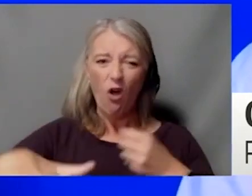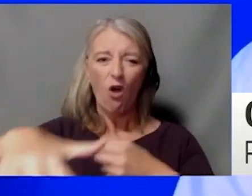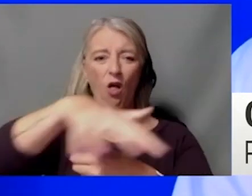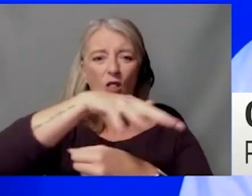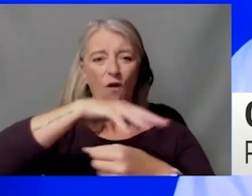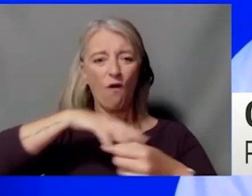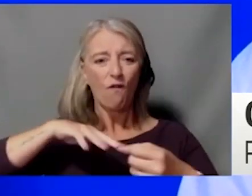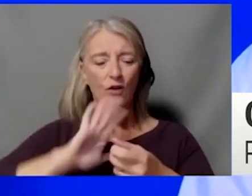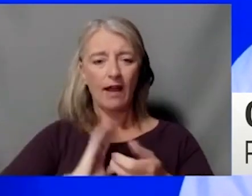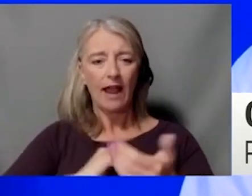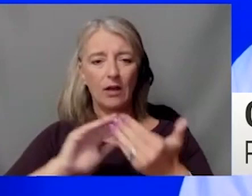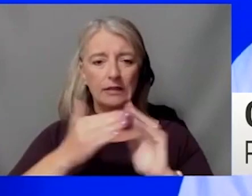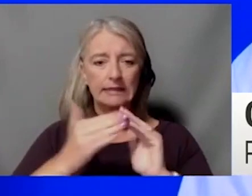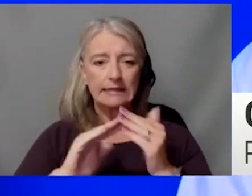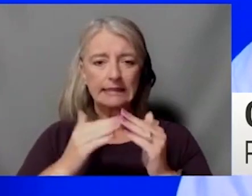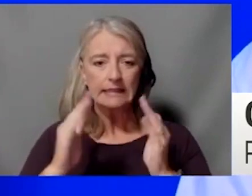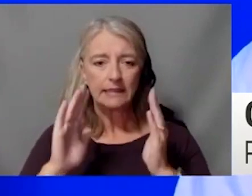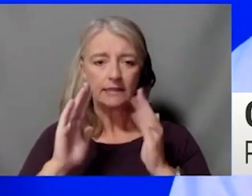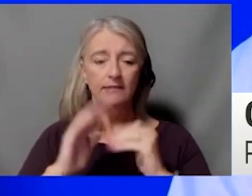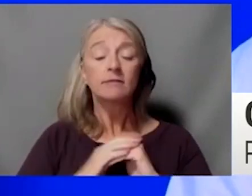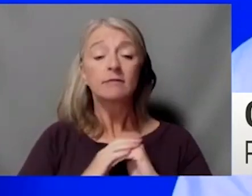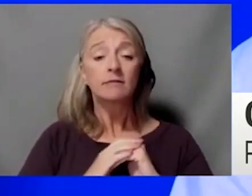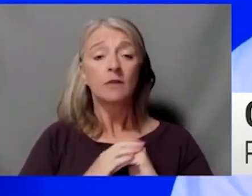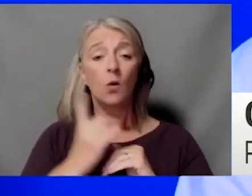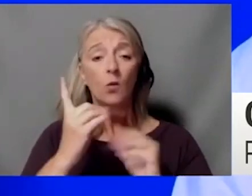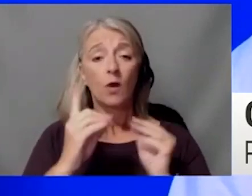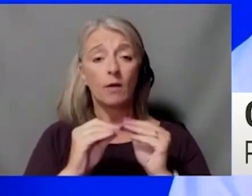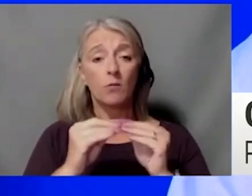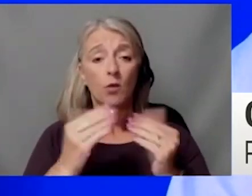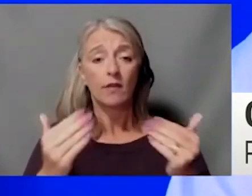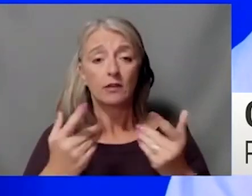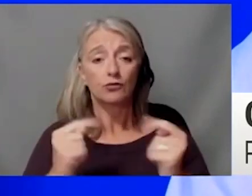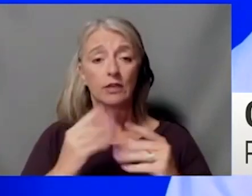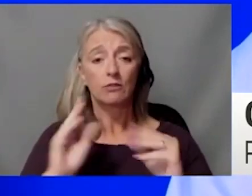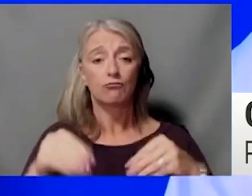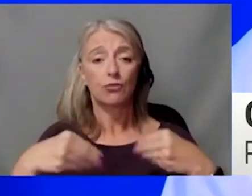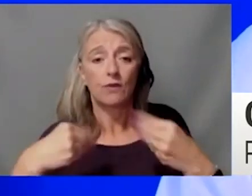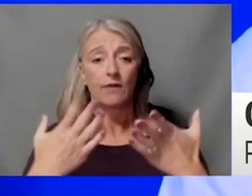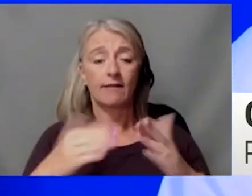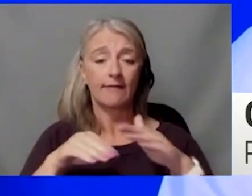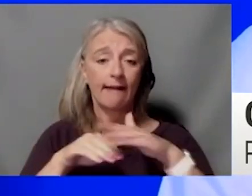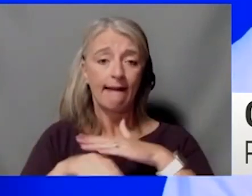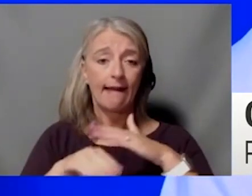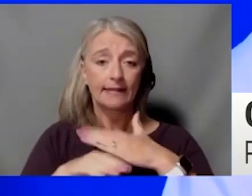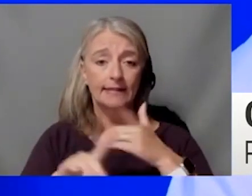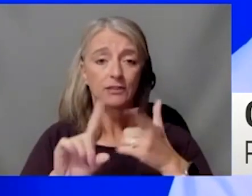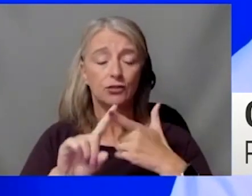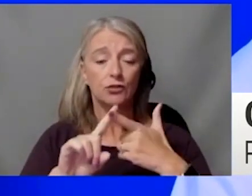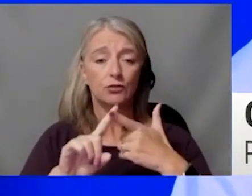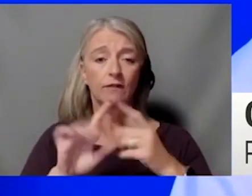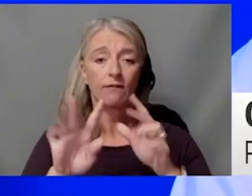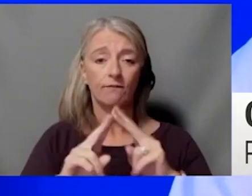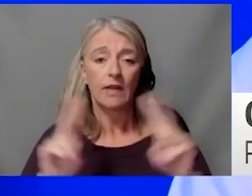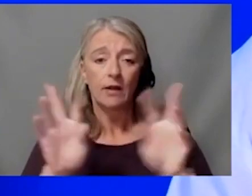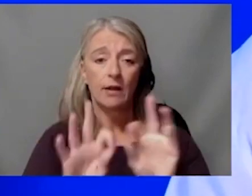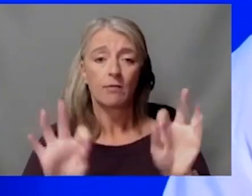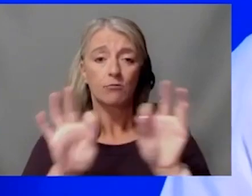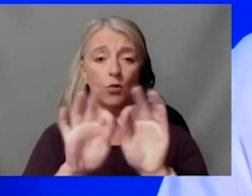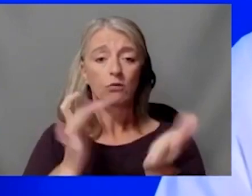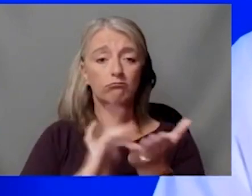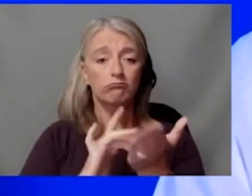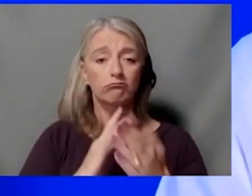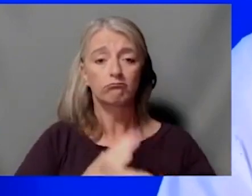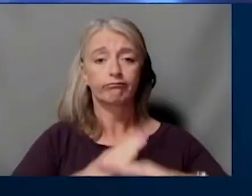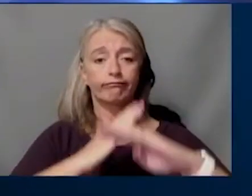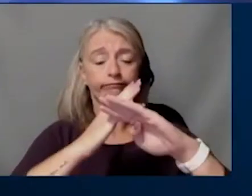this is one more thing to help try to provide access to these very important drugs to help protect against the complications from disease. So I